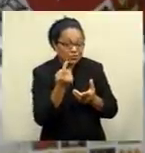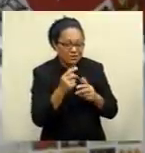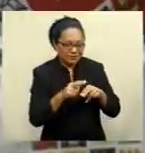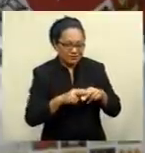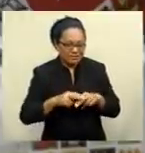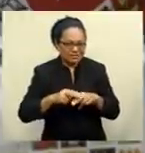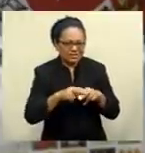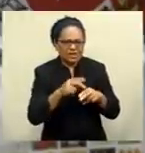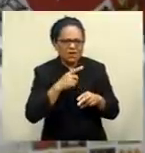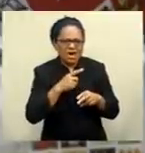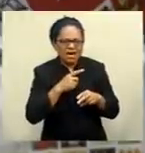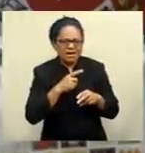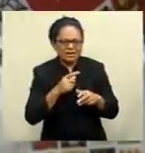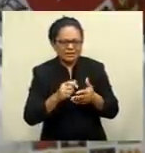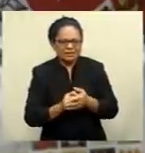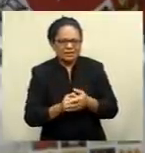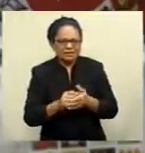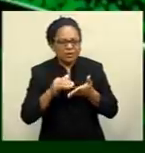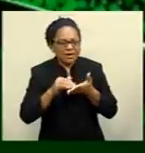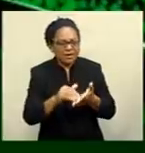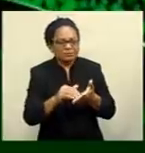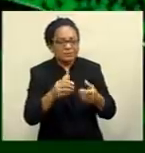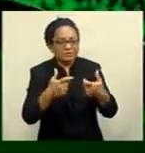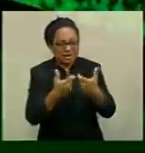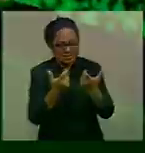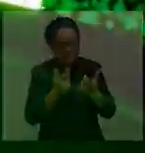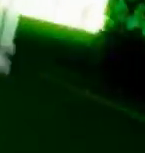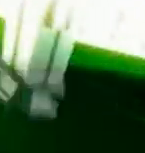mitigate the challenges arising from this deadly pandemic.